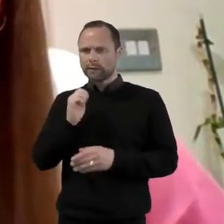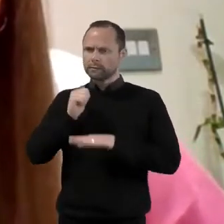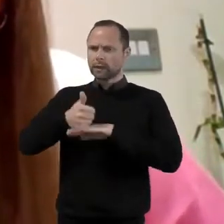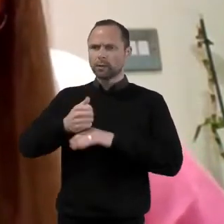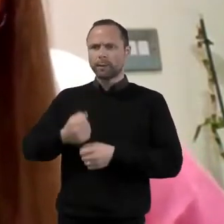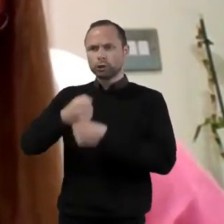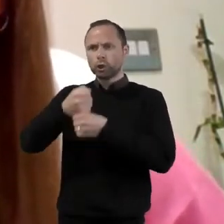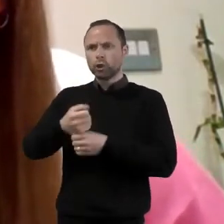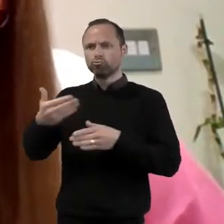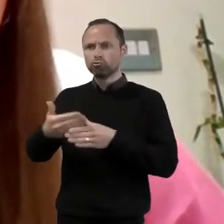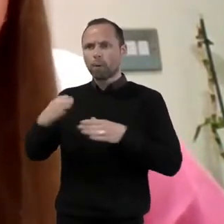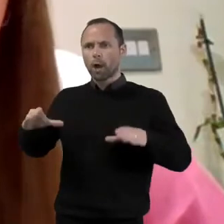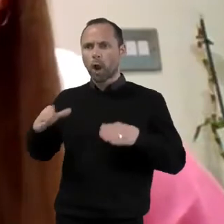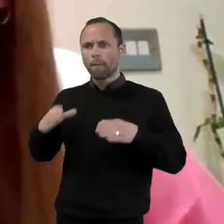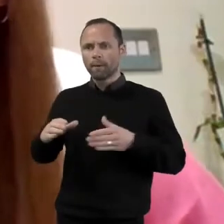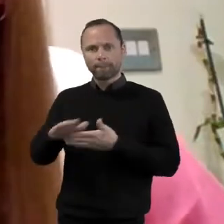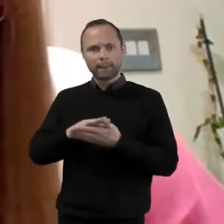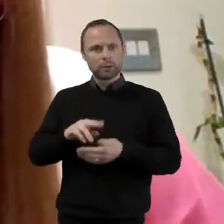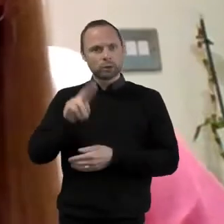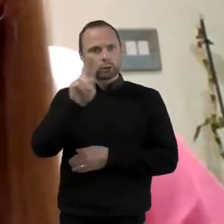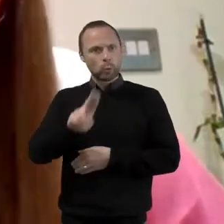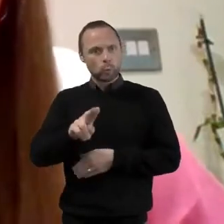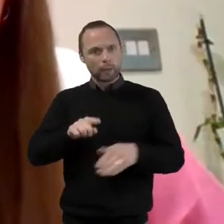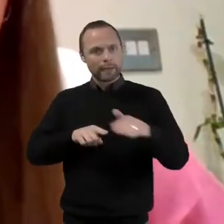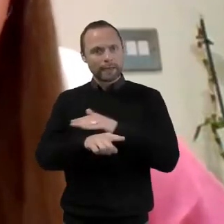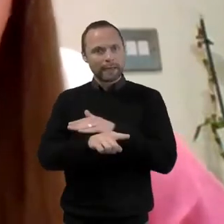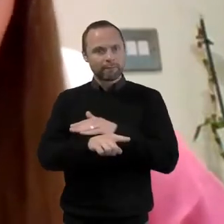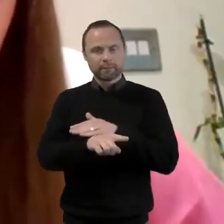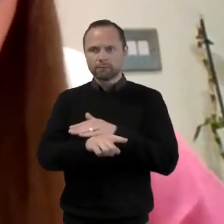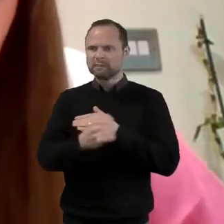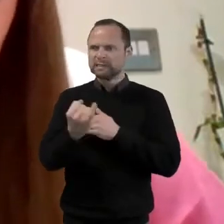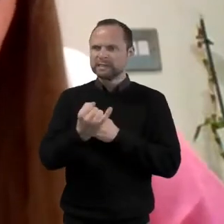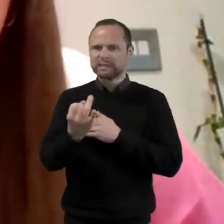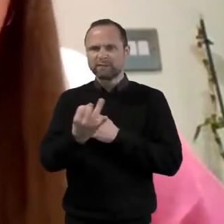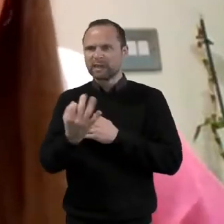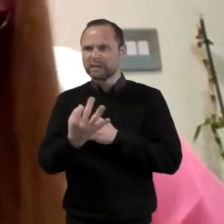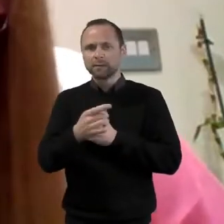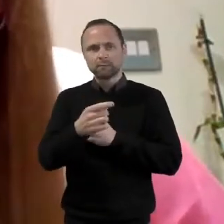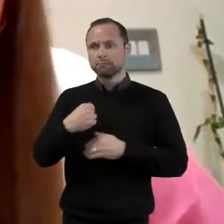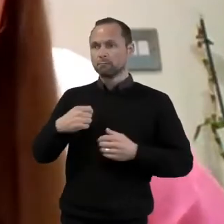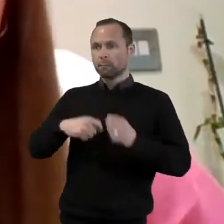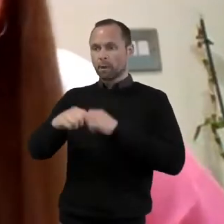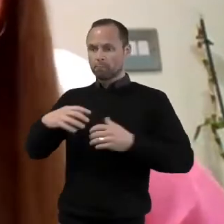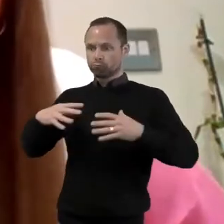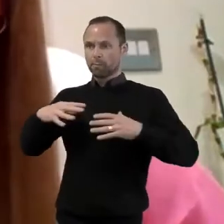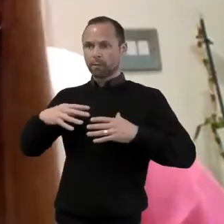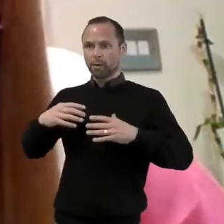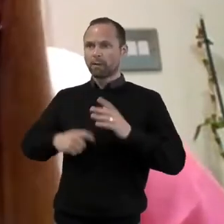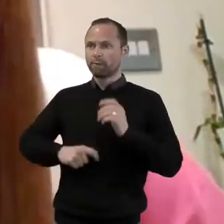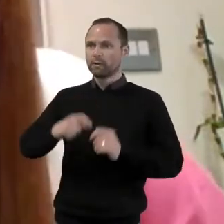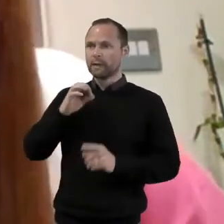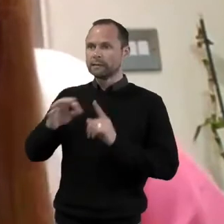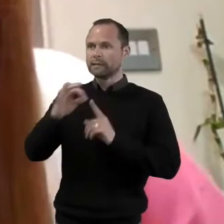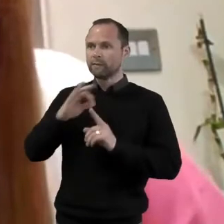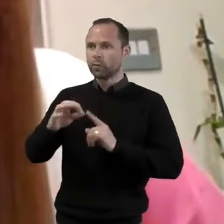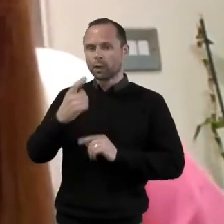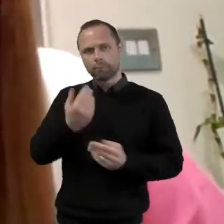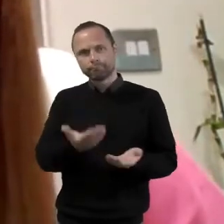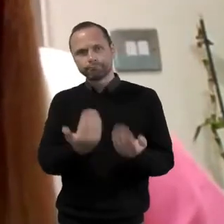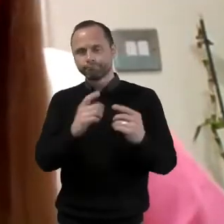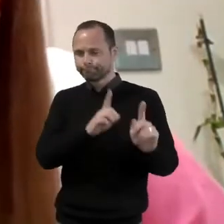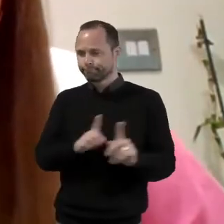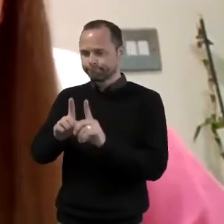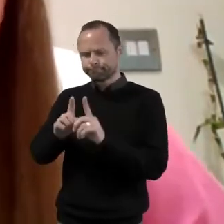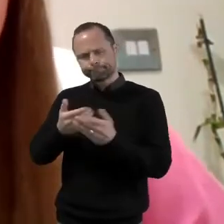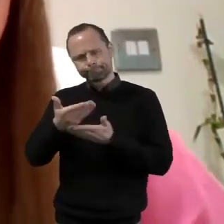help those school leavers apply for jobs and prepare them for interviews and provide a space for them to chat about how it's going